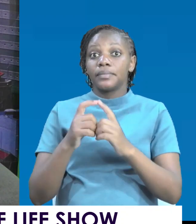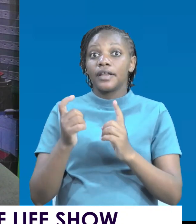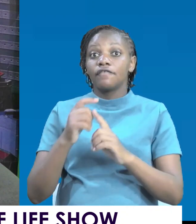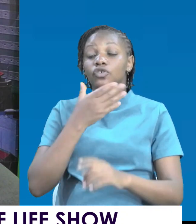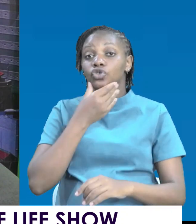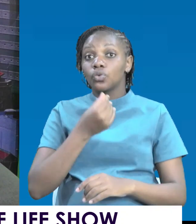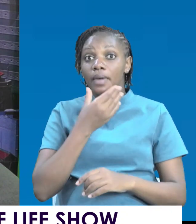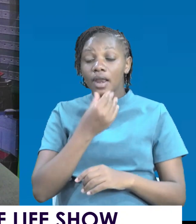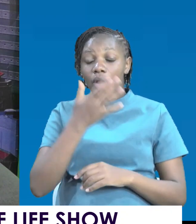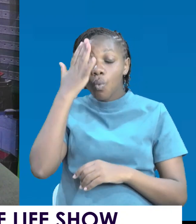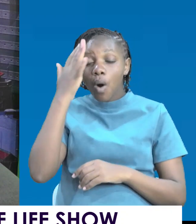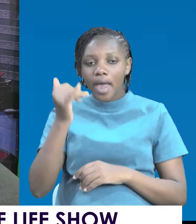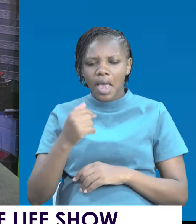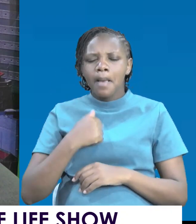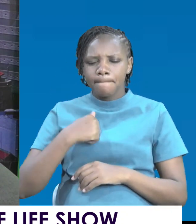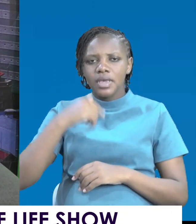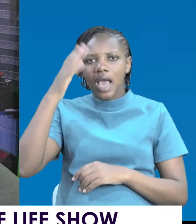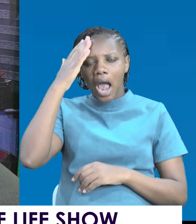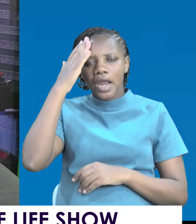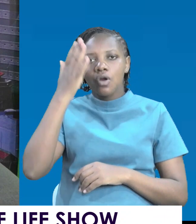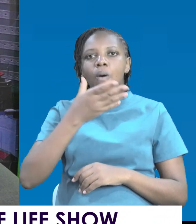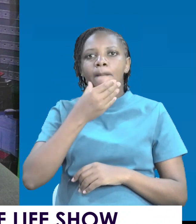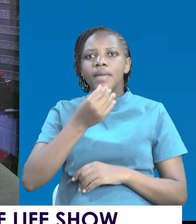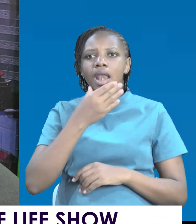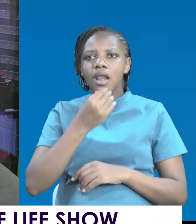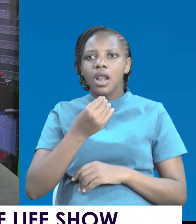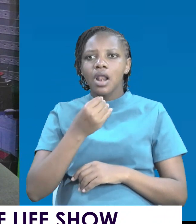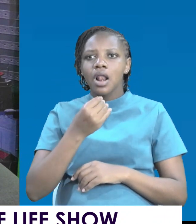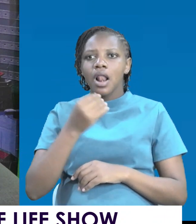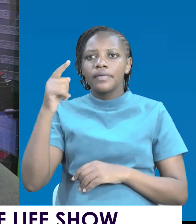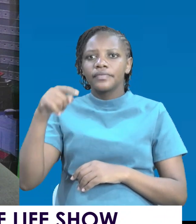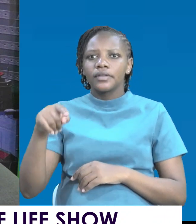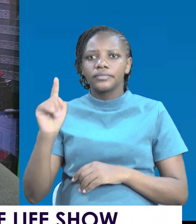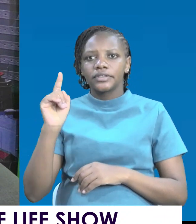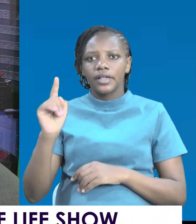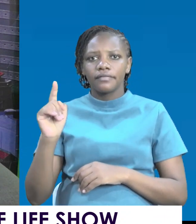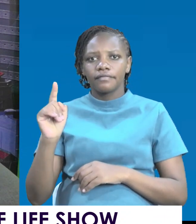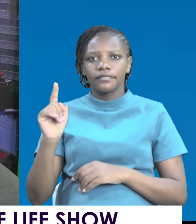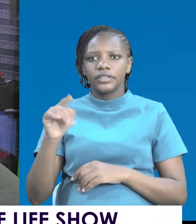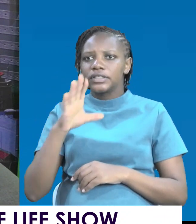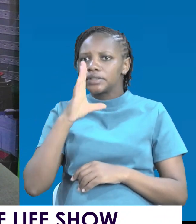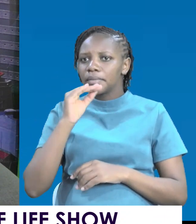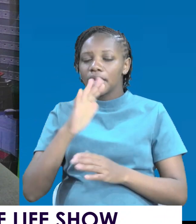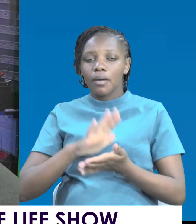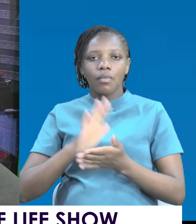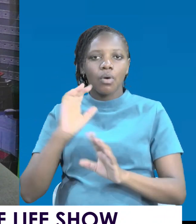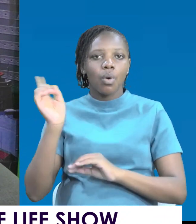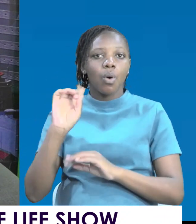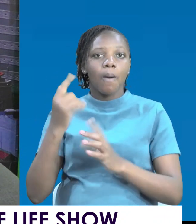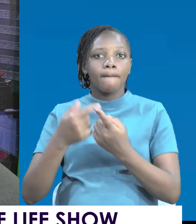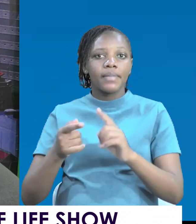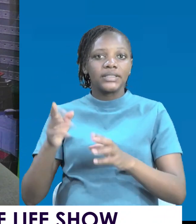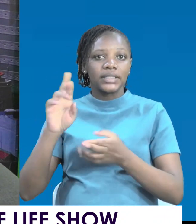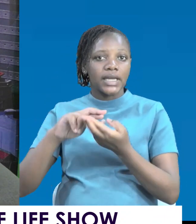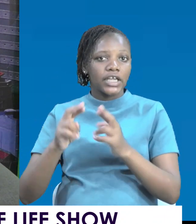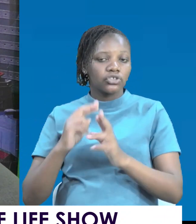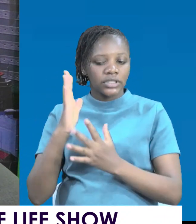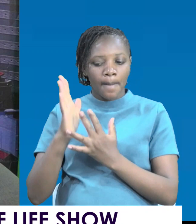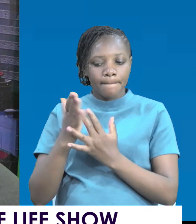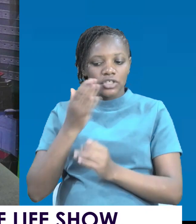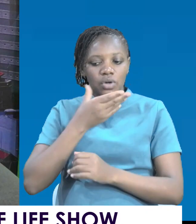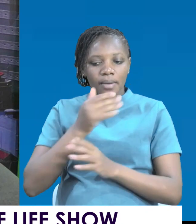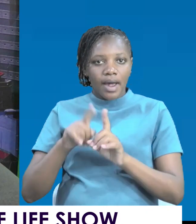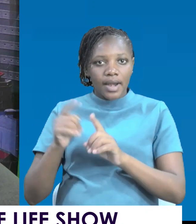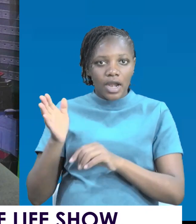because I know men are wired not for so much talk. But relationships between men